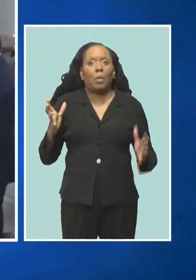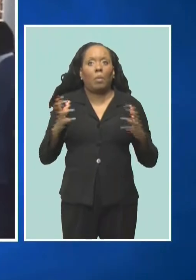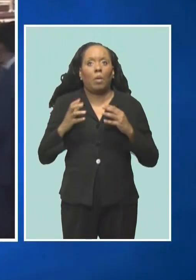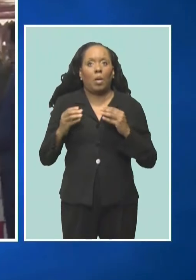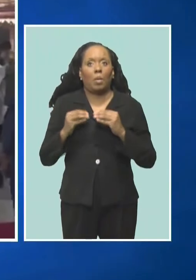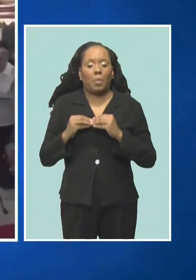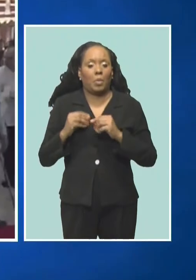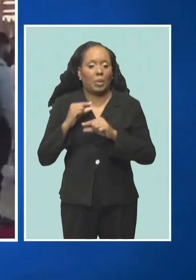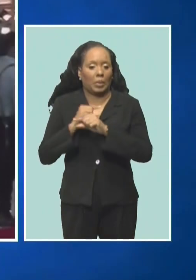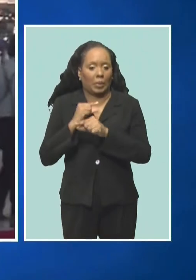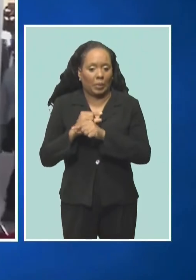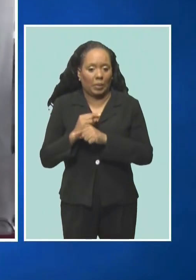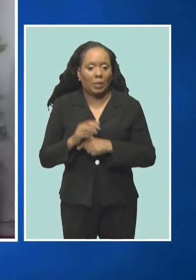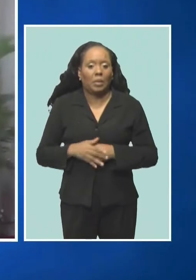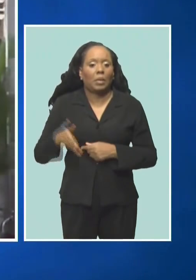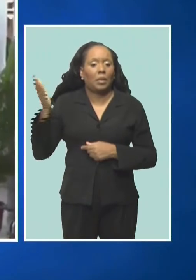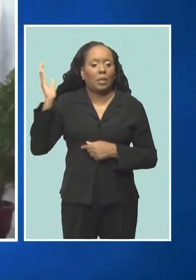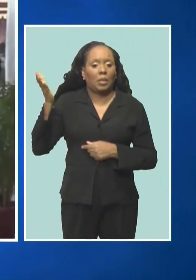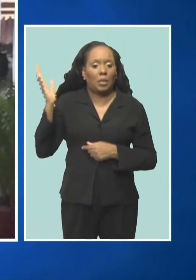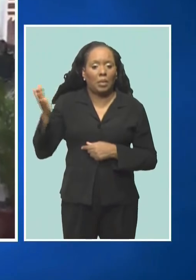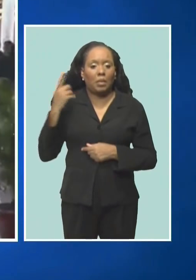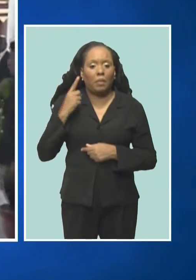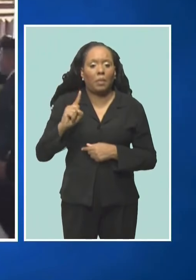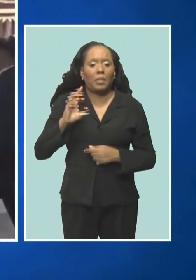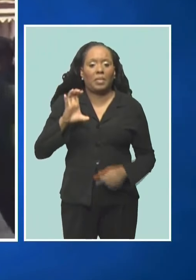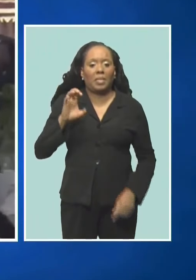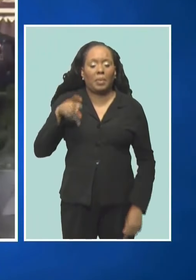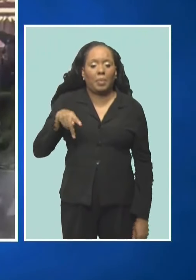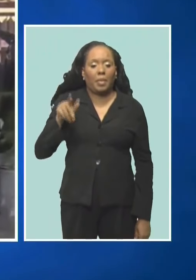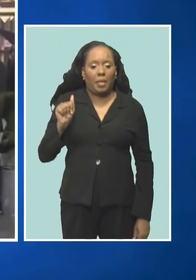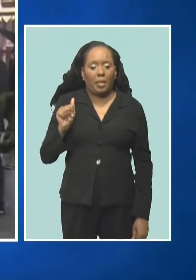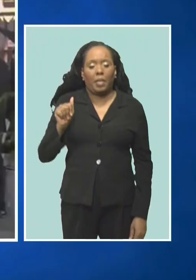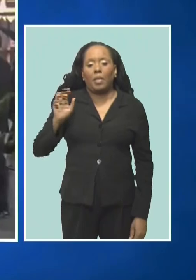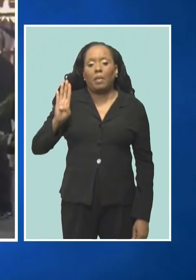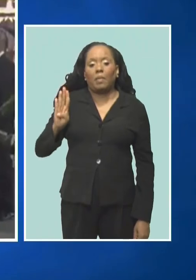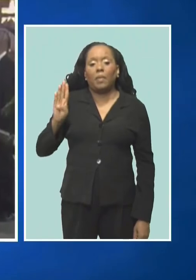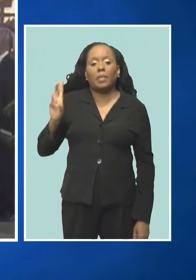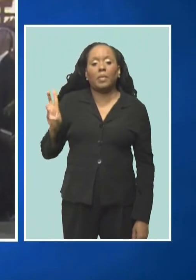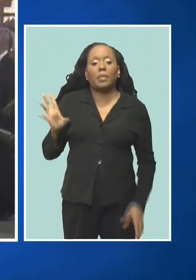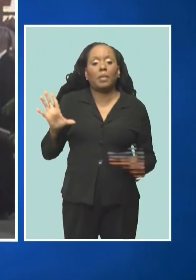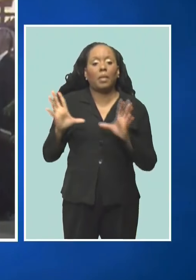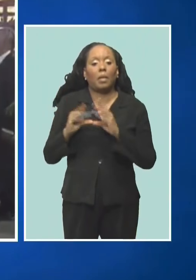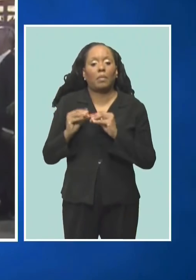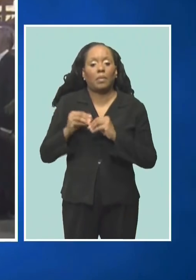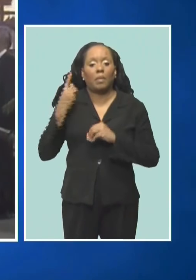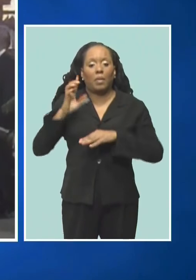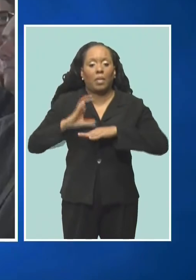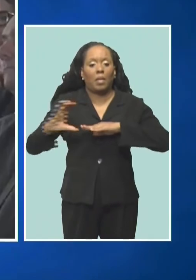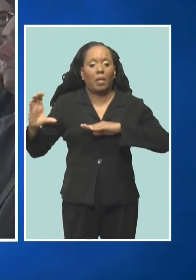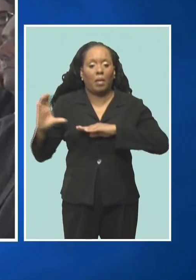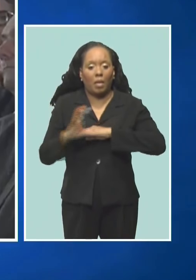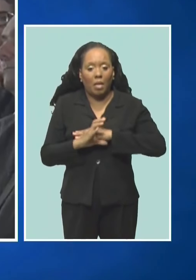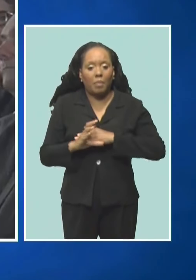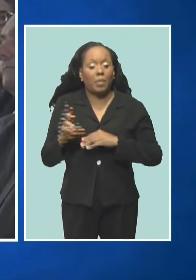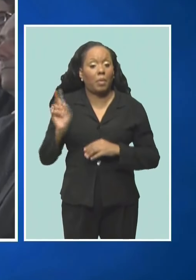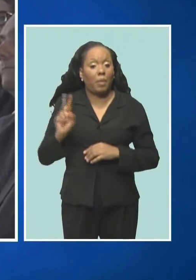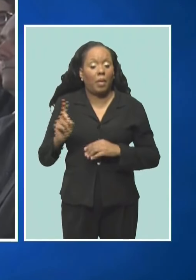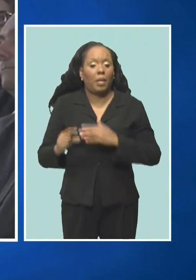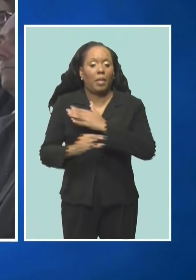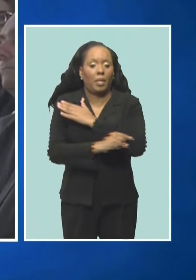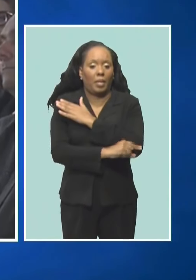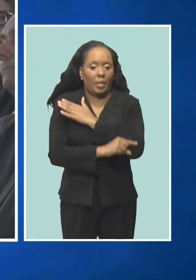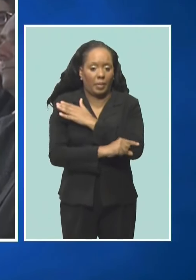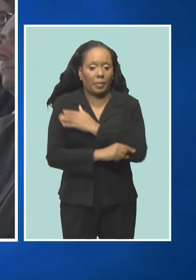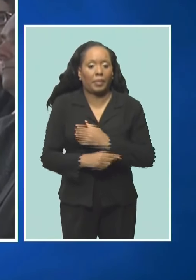the matter at the opening of the Commonwealth Parliamentary Association, or CPA's 46th Conference of the Caribbean and the Americas